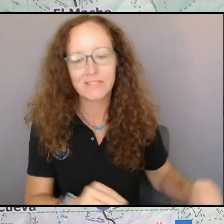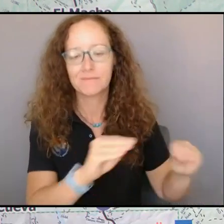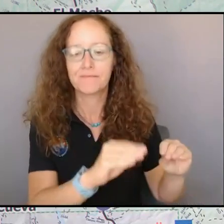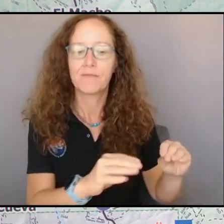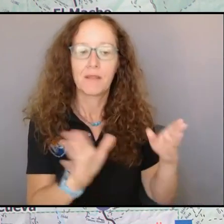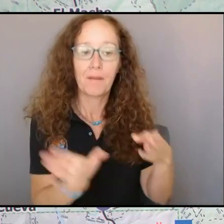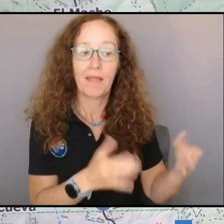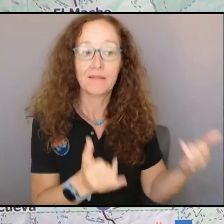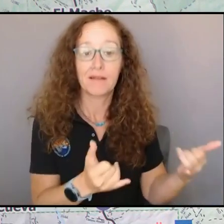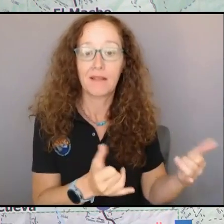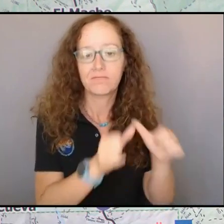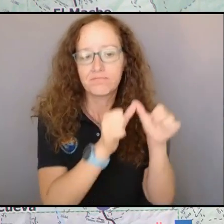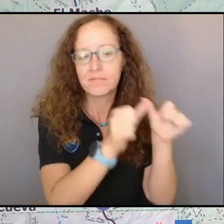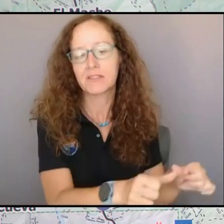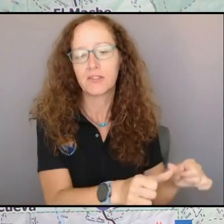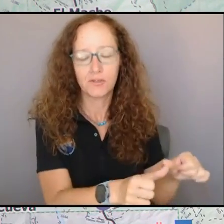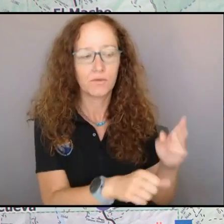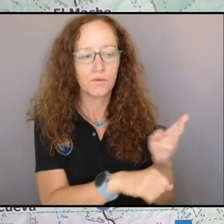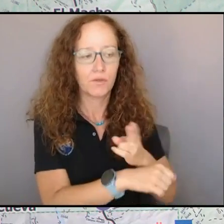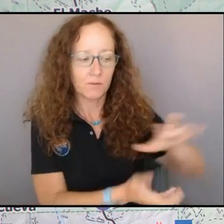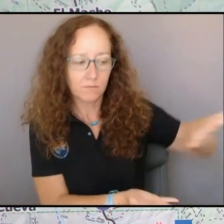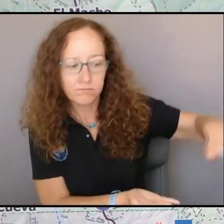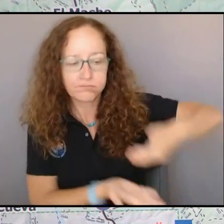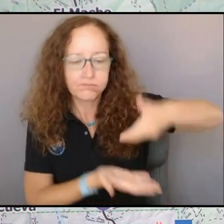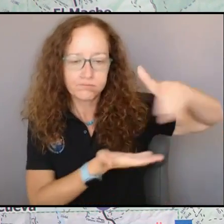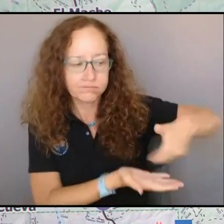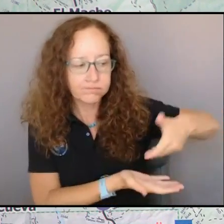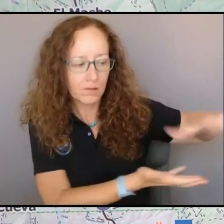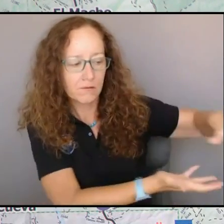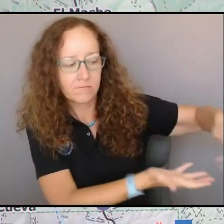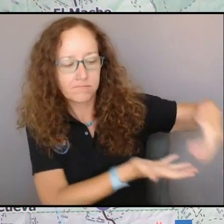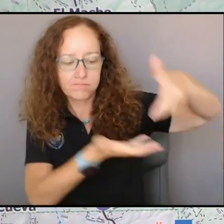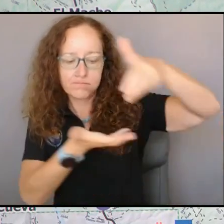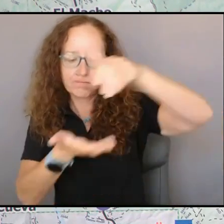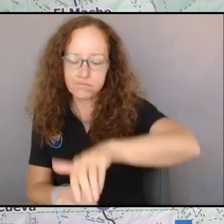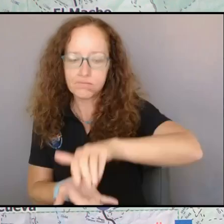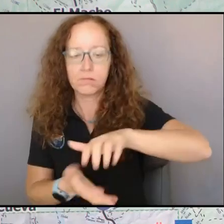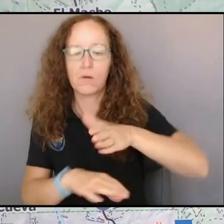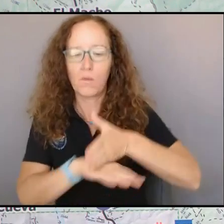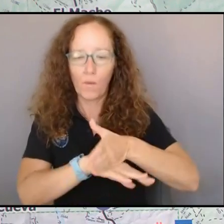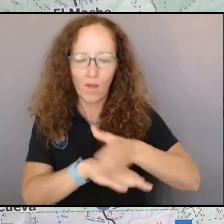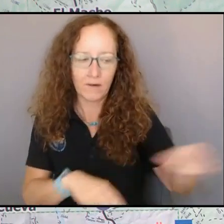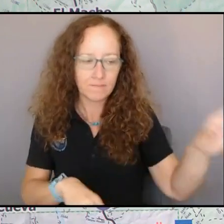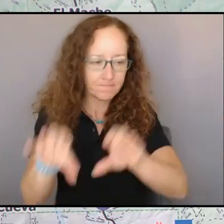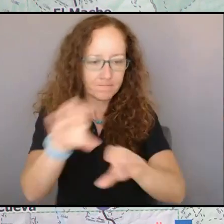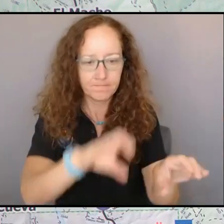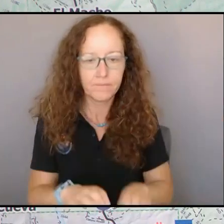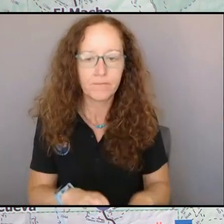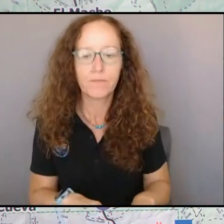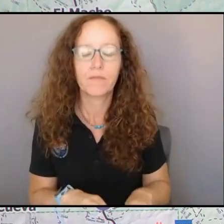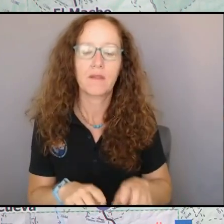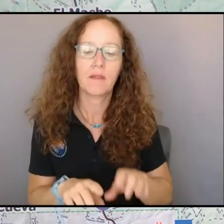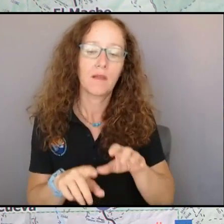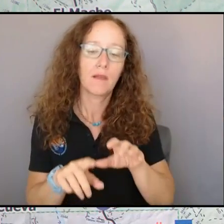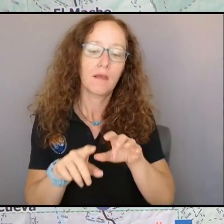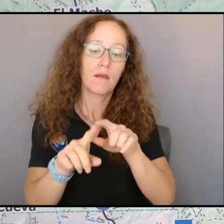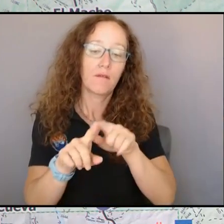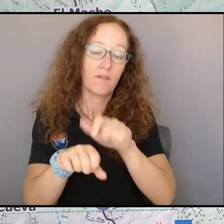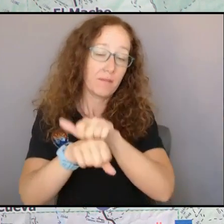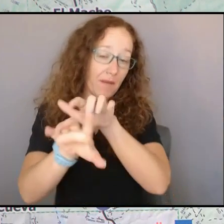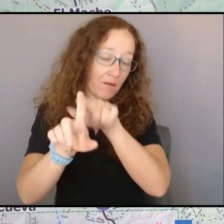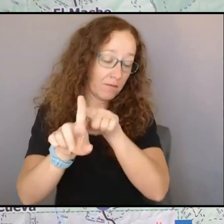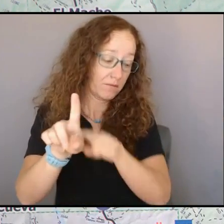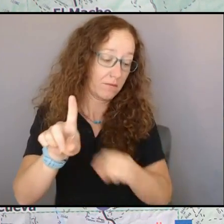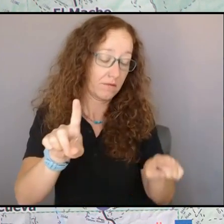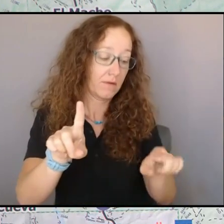Barilla down the 83 road and then at drop point 210. There's probably about two to three shifts that they can